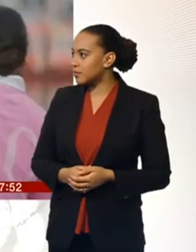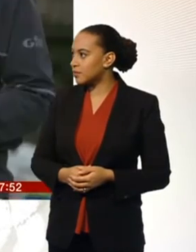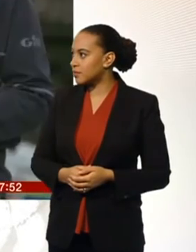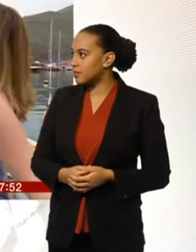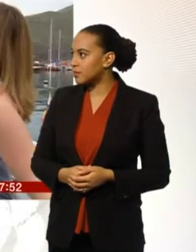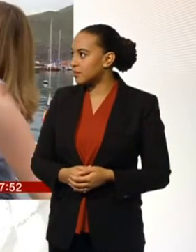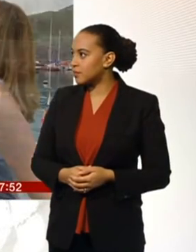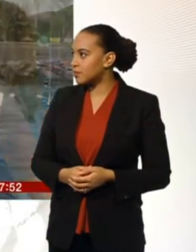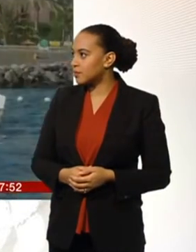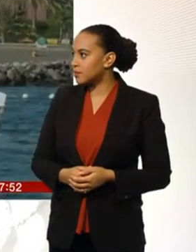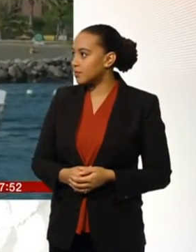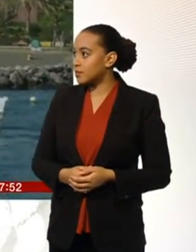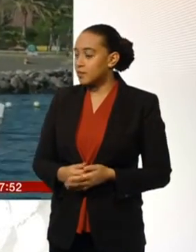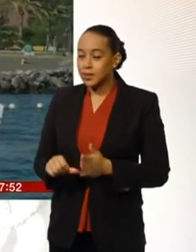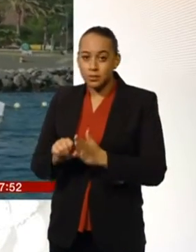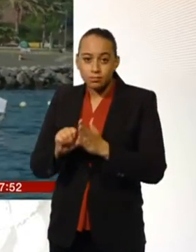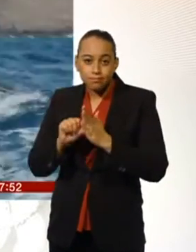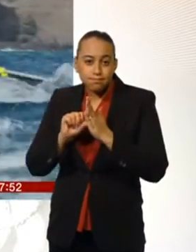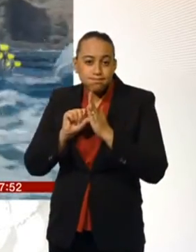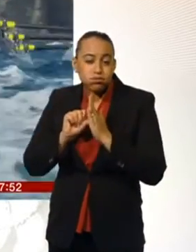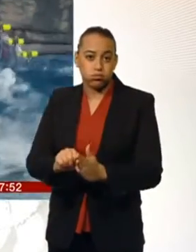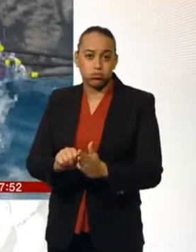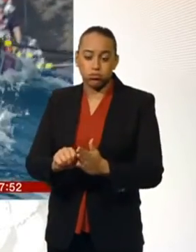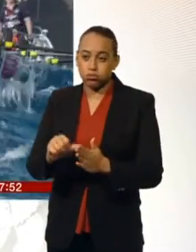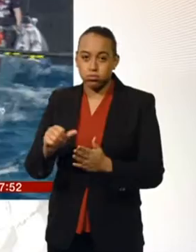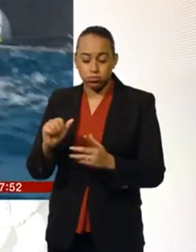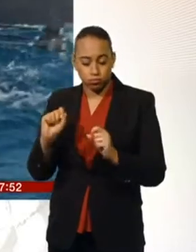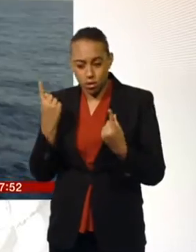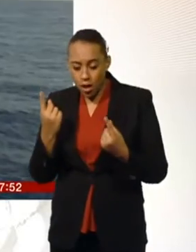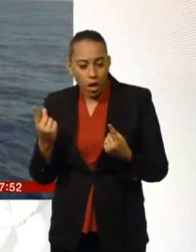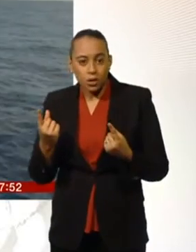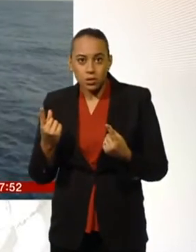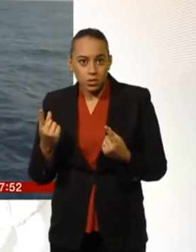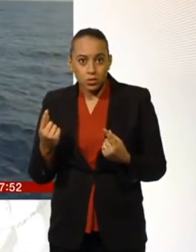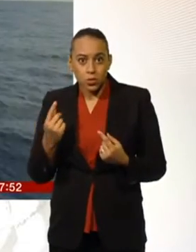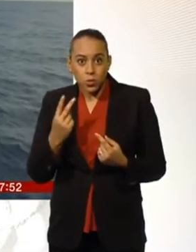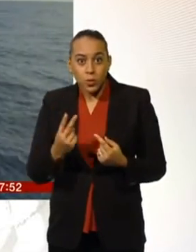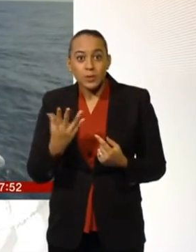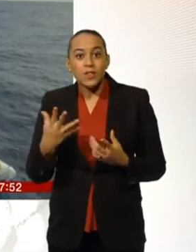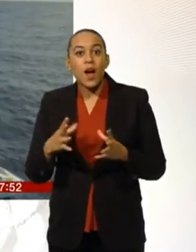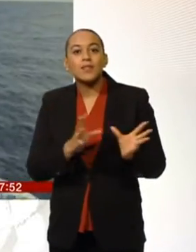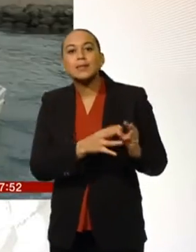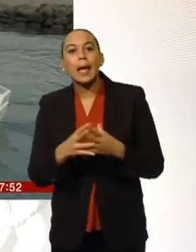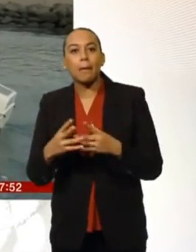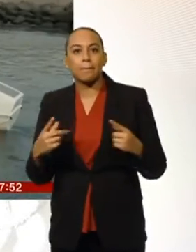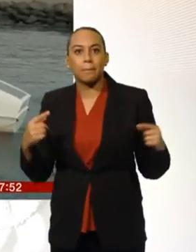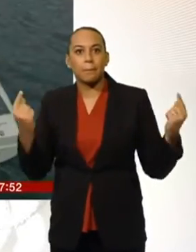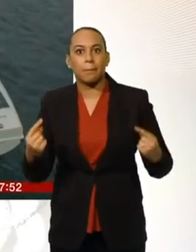It has been far harder than any of the team expected. Any of the 25 teams expected.